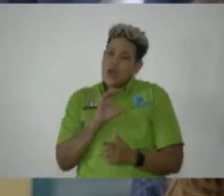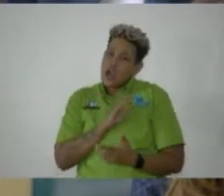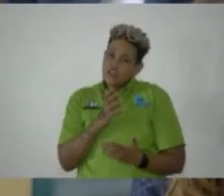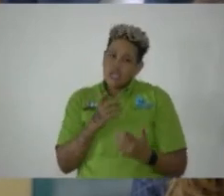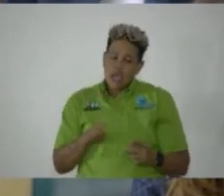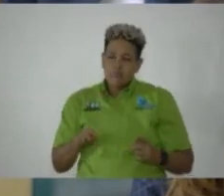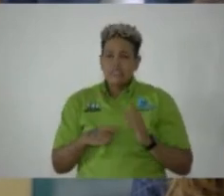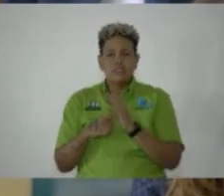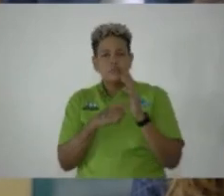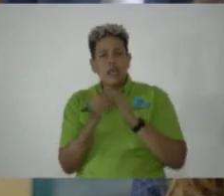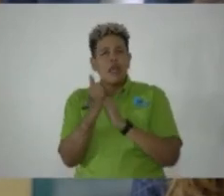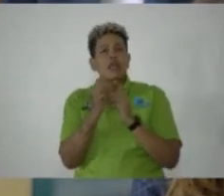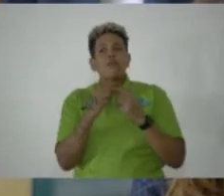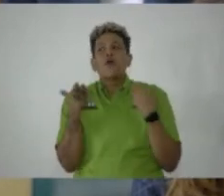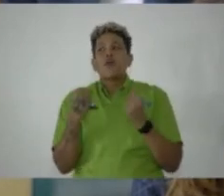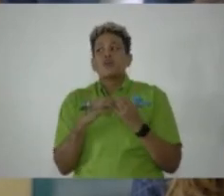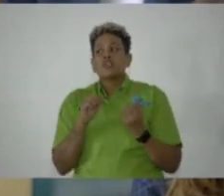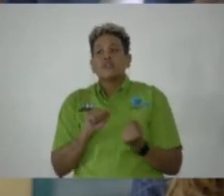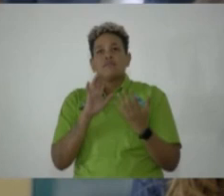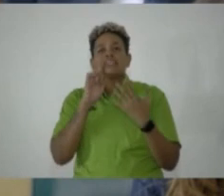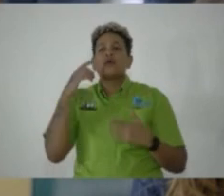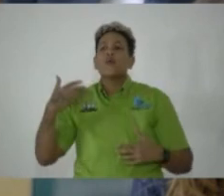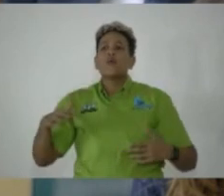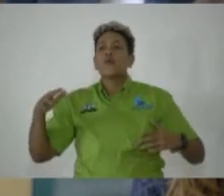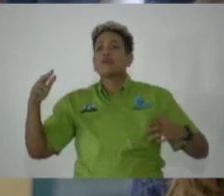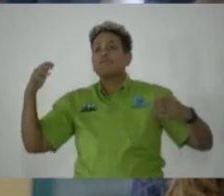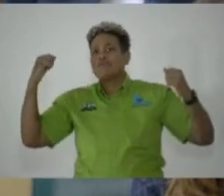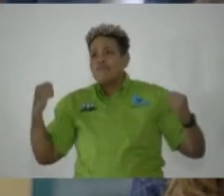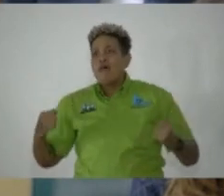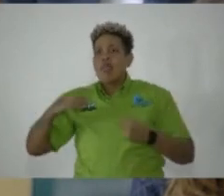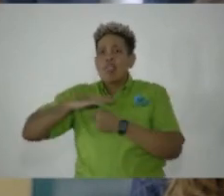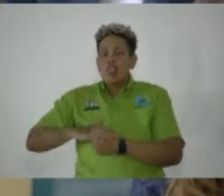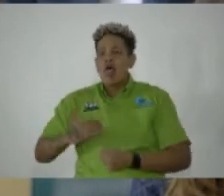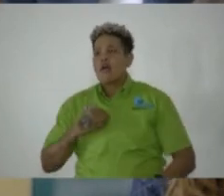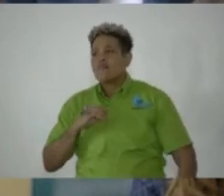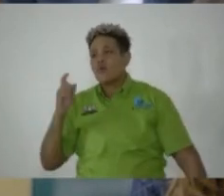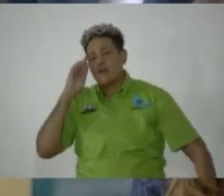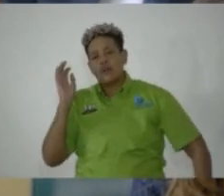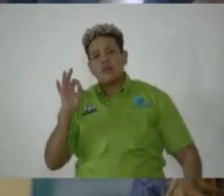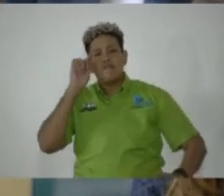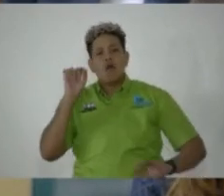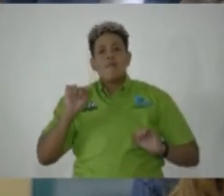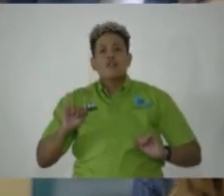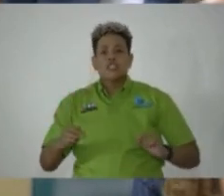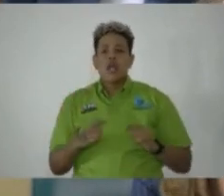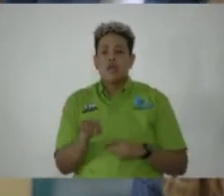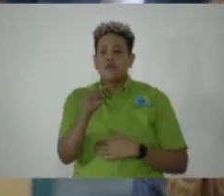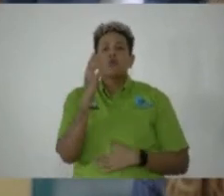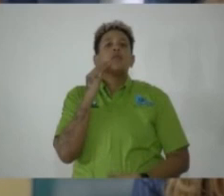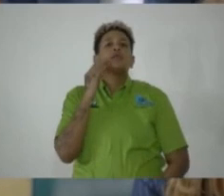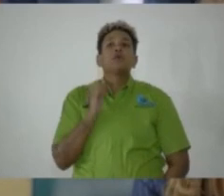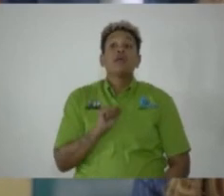displaying leadership and courage in the face of insurmountable odds, having no regard for the potential harm he would face